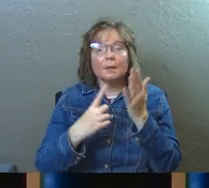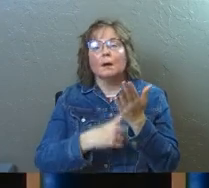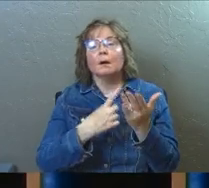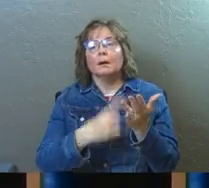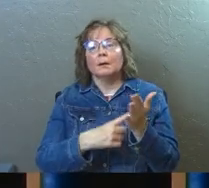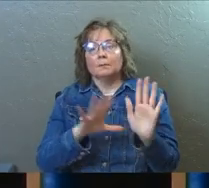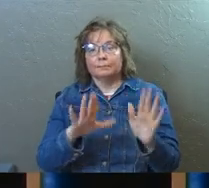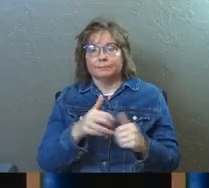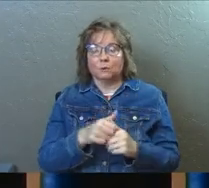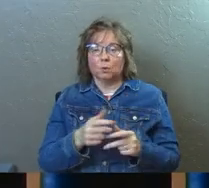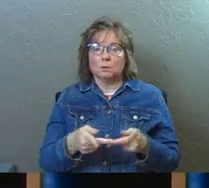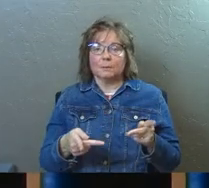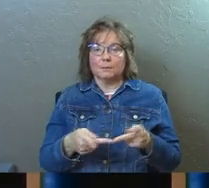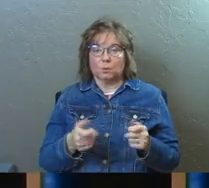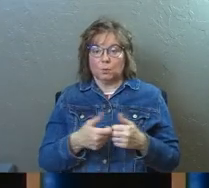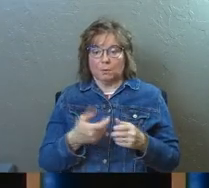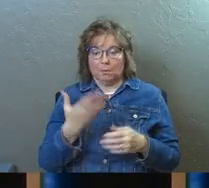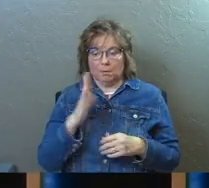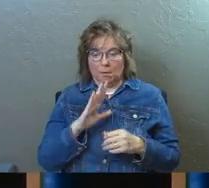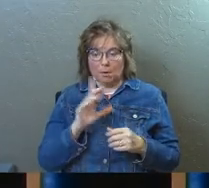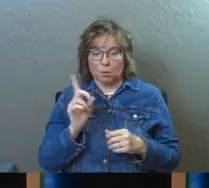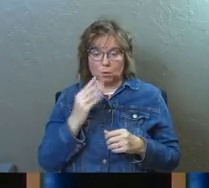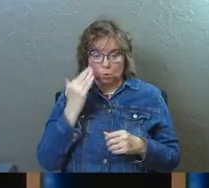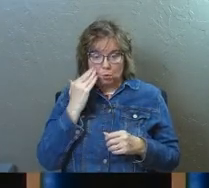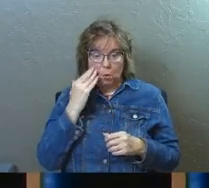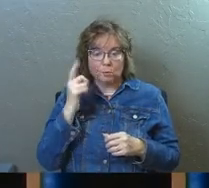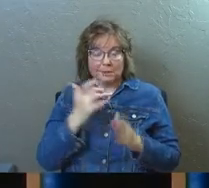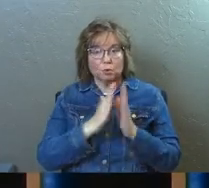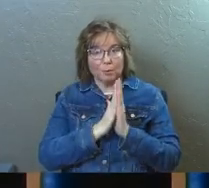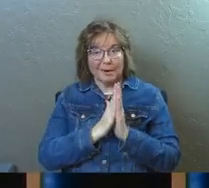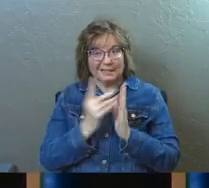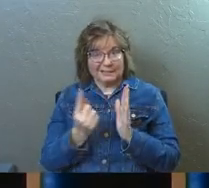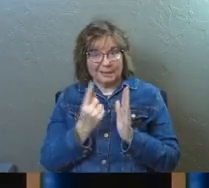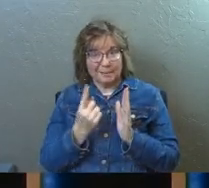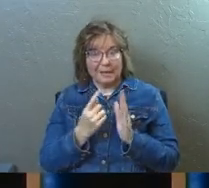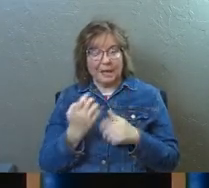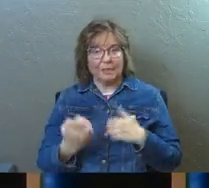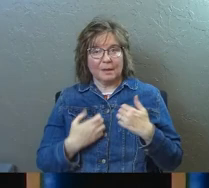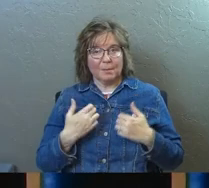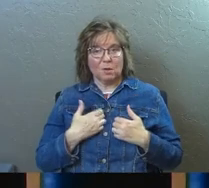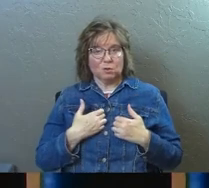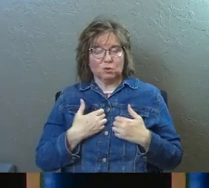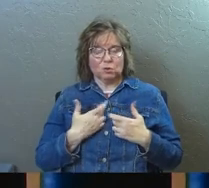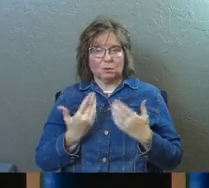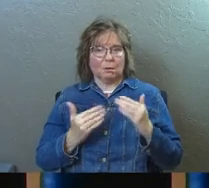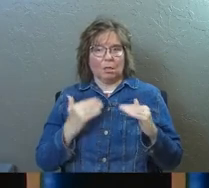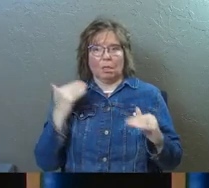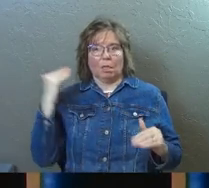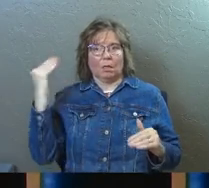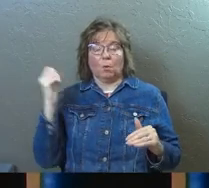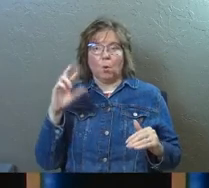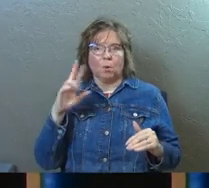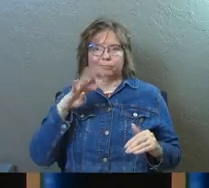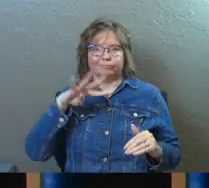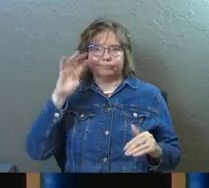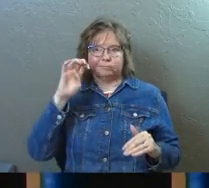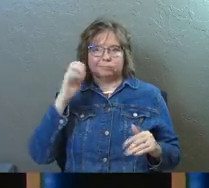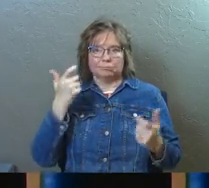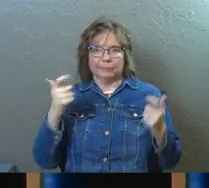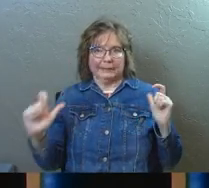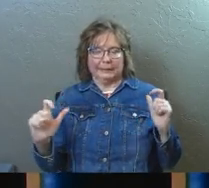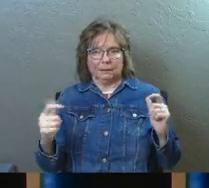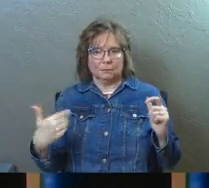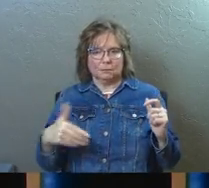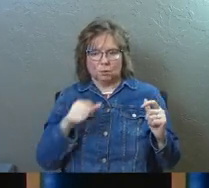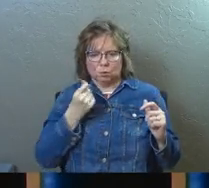Sometimes you're in a spot with God where you know you need to pray something and the emotions are too great or the mystery of the thing is